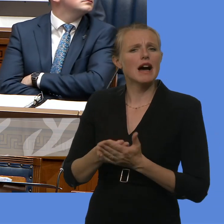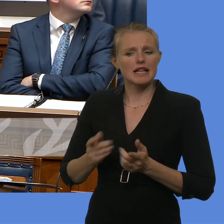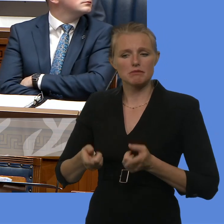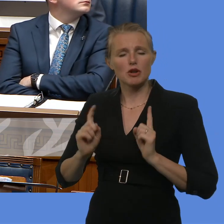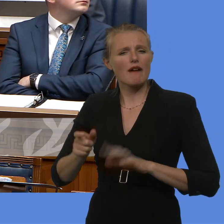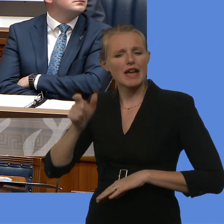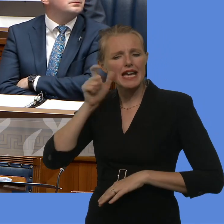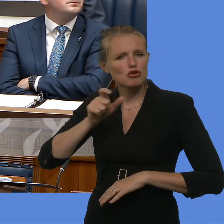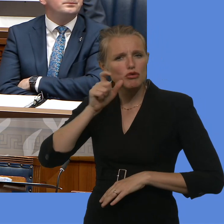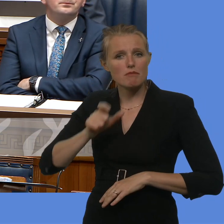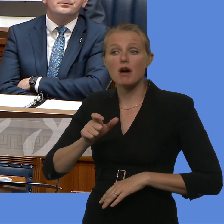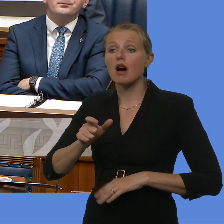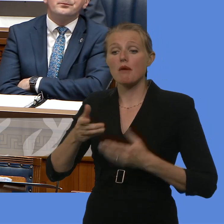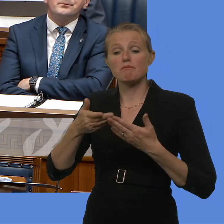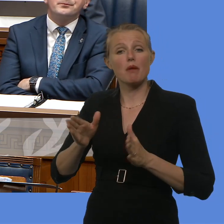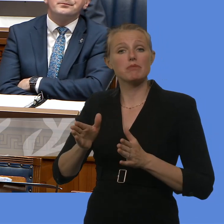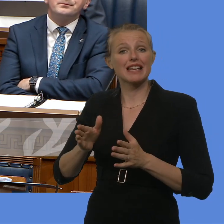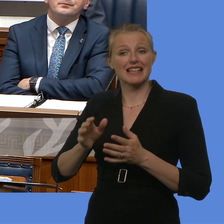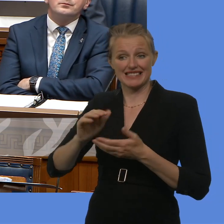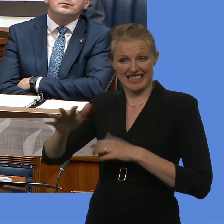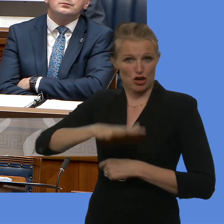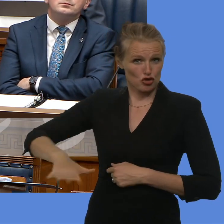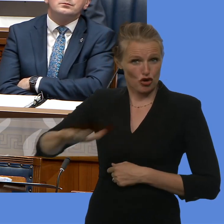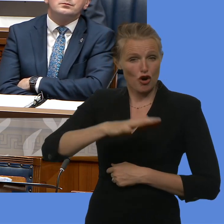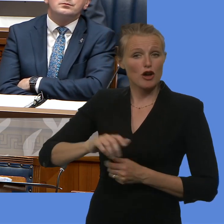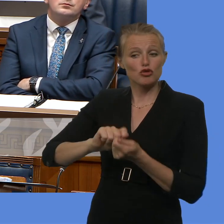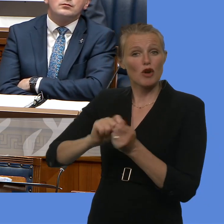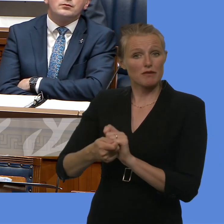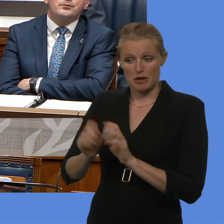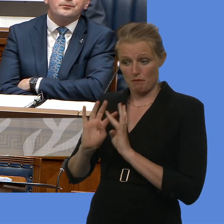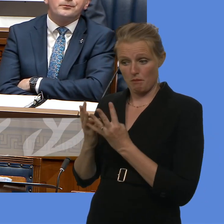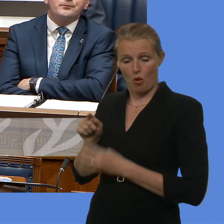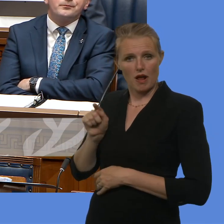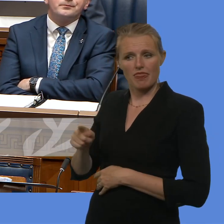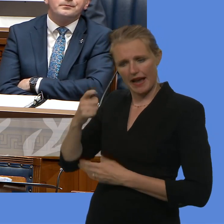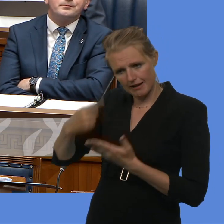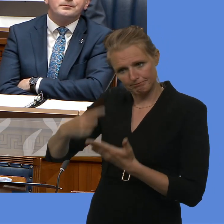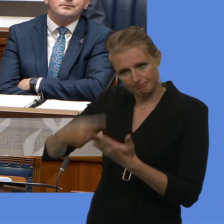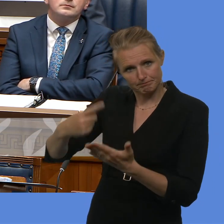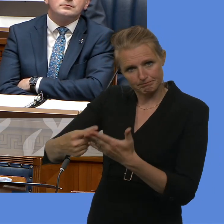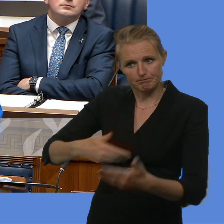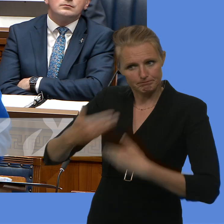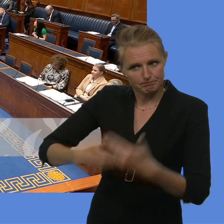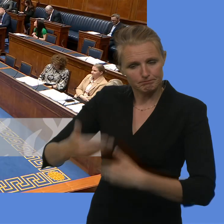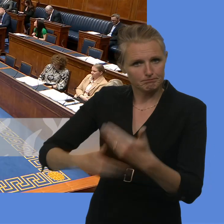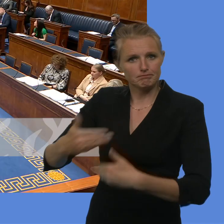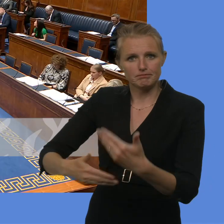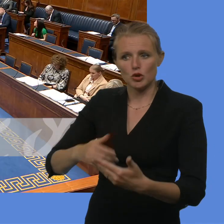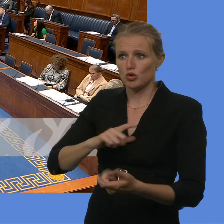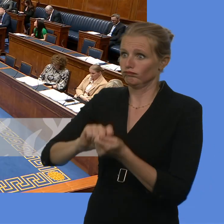interim public sector transformation board, which will make recommendations in relation to projects which could be supported by this funding.